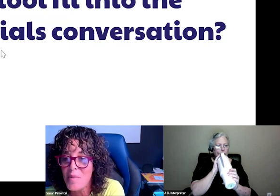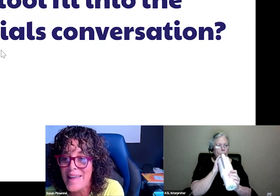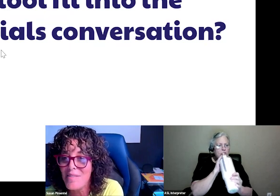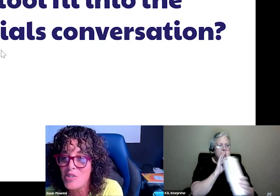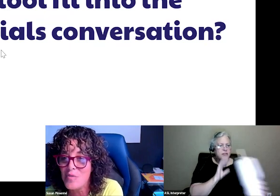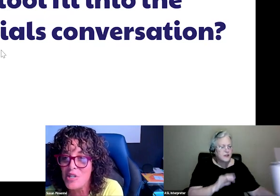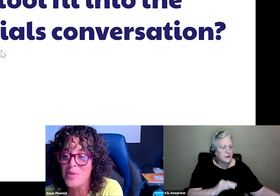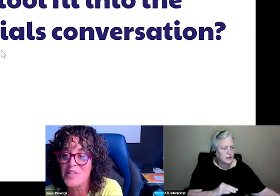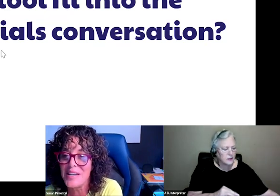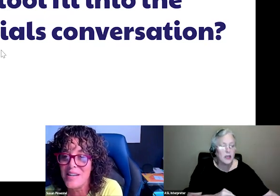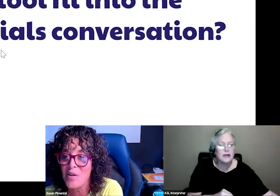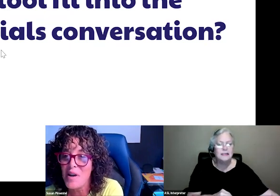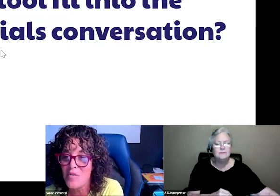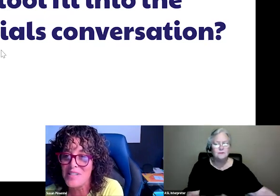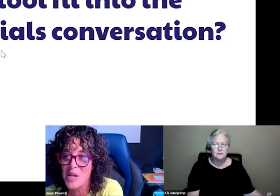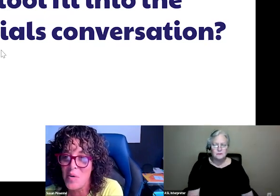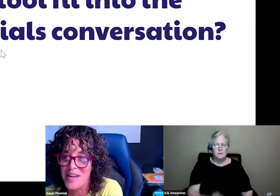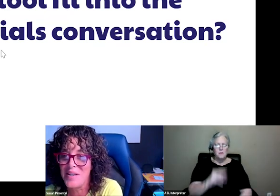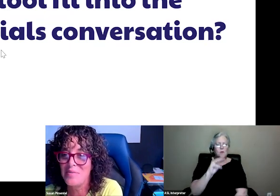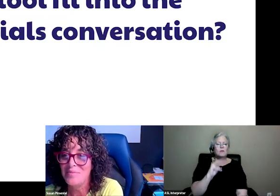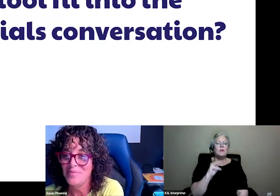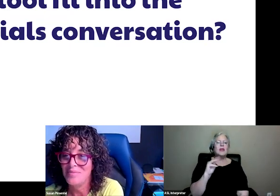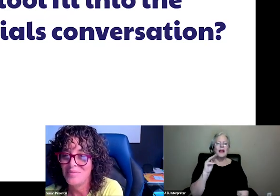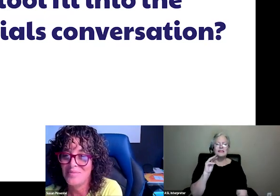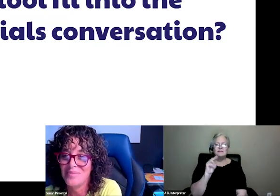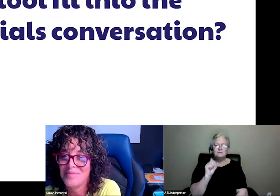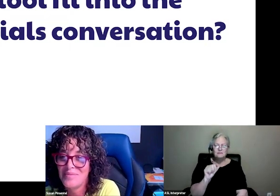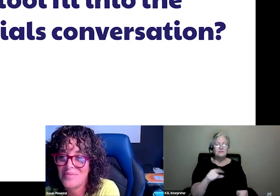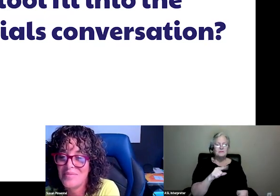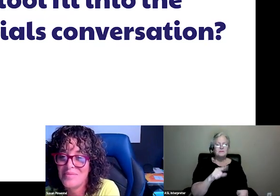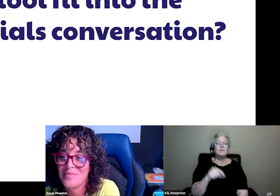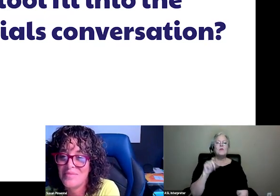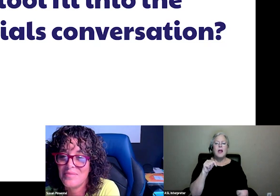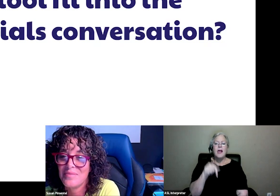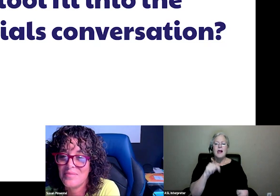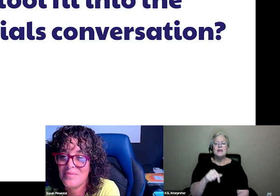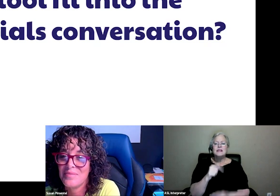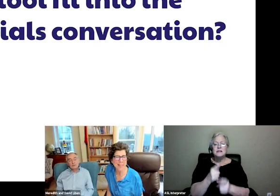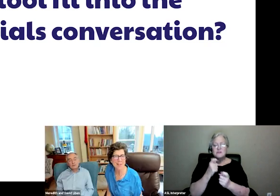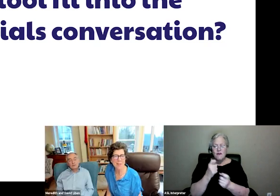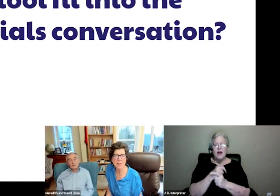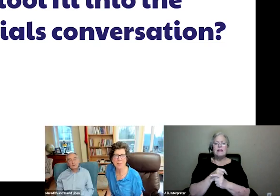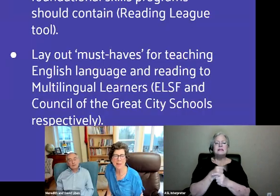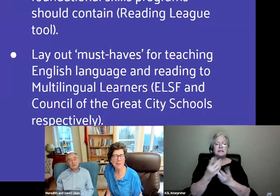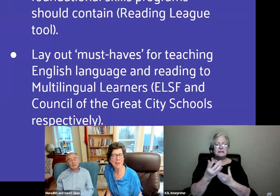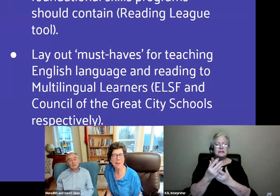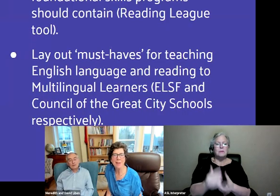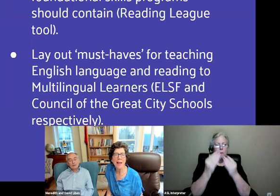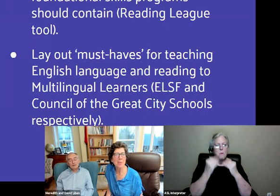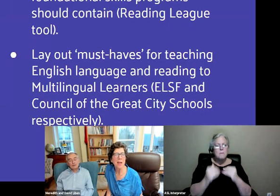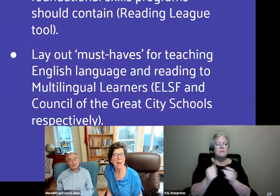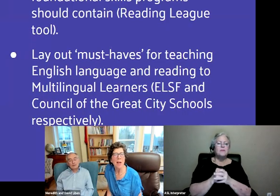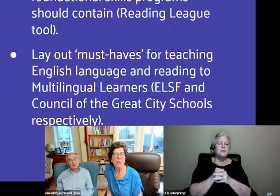Meredith, I may hand this over to you, because I can hear my voice going. Okay, so this is quick, because we already mentioned it. Next slide, please. These are just place